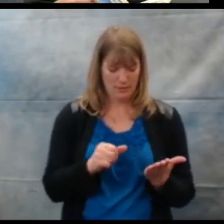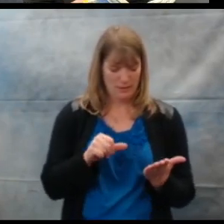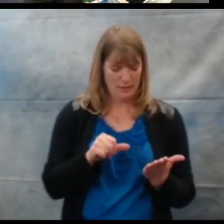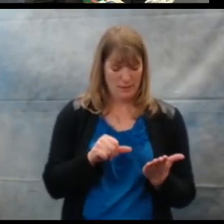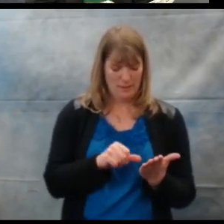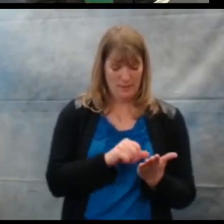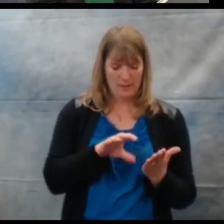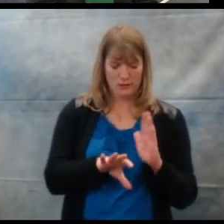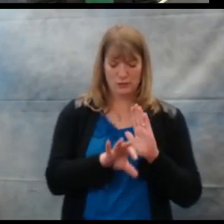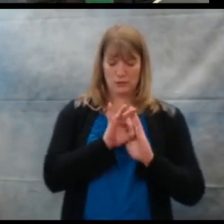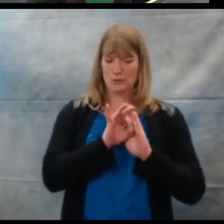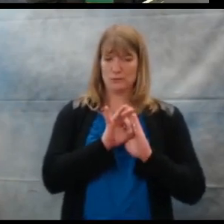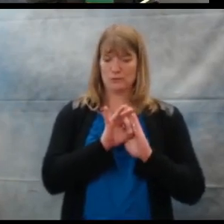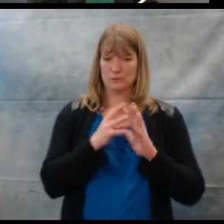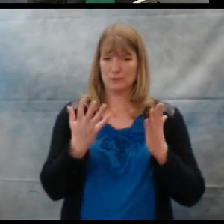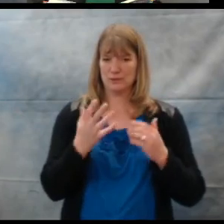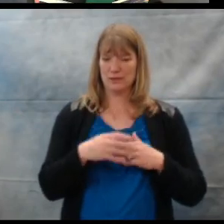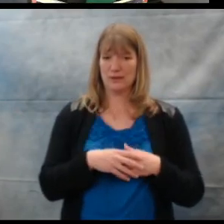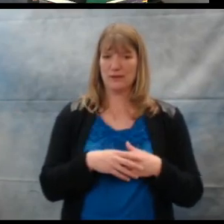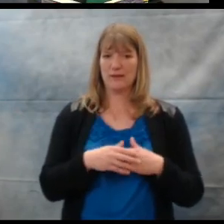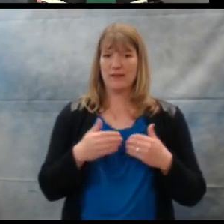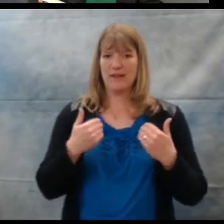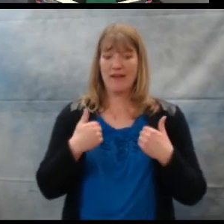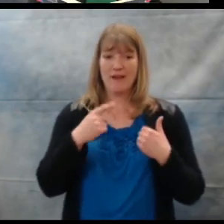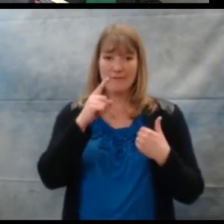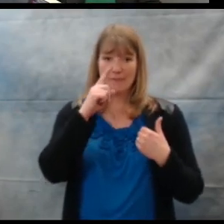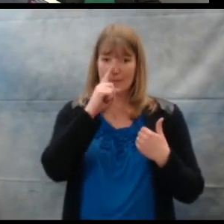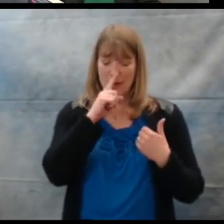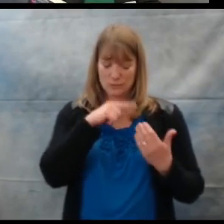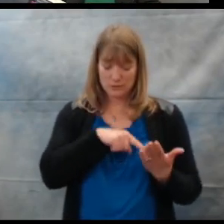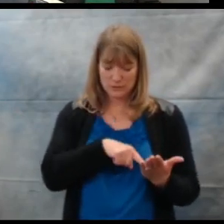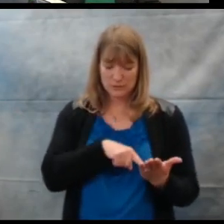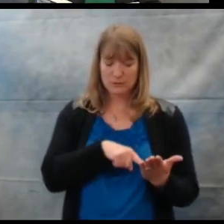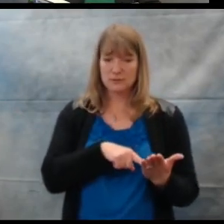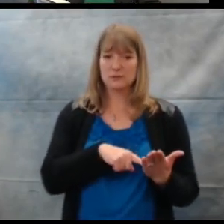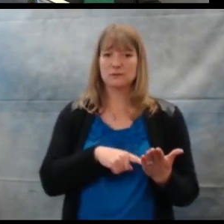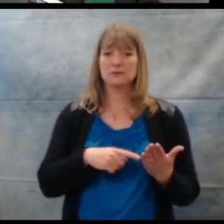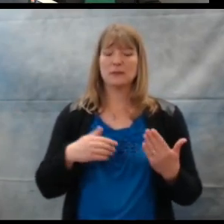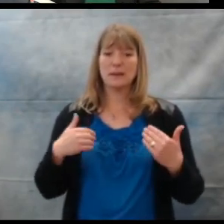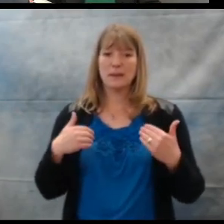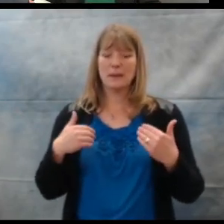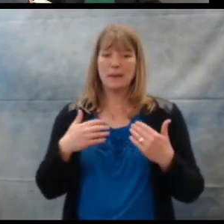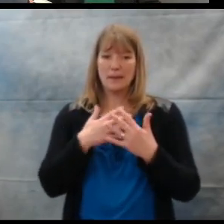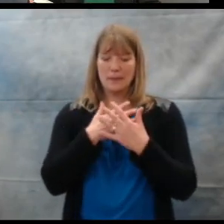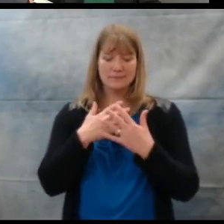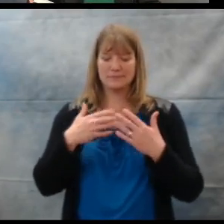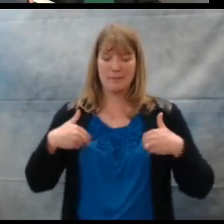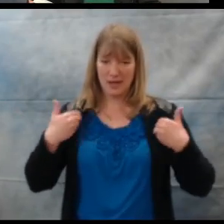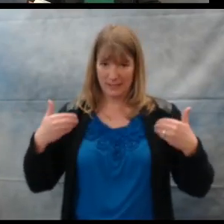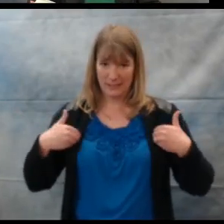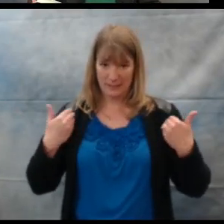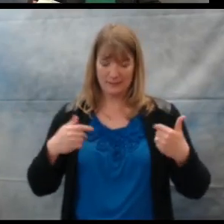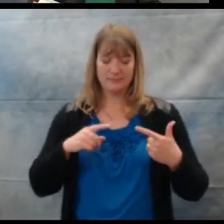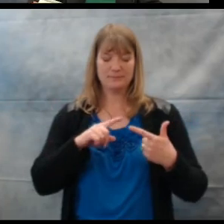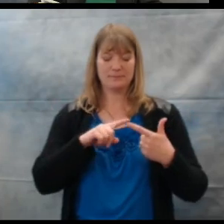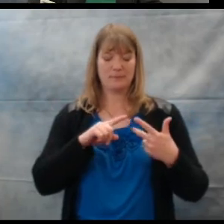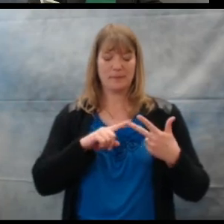this book, I chose a page that has a mouse, a monkey,